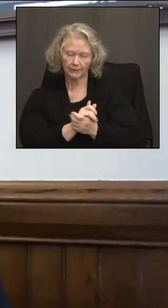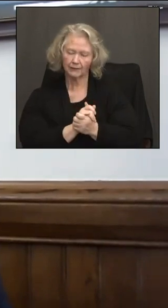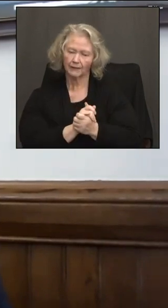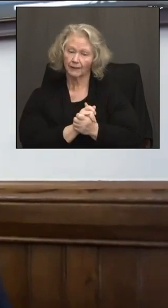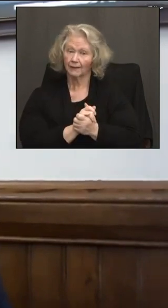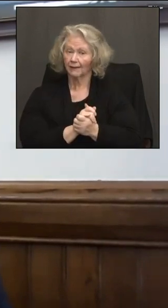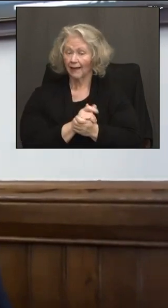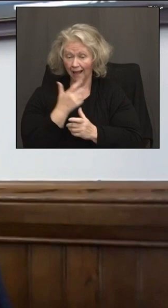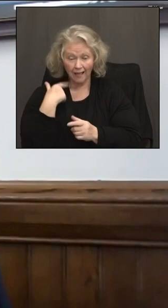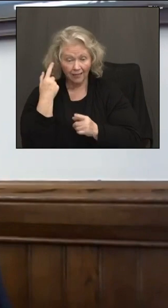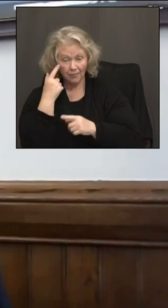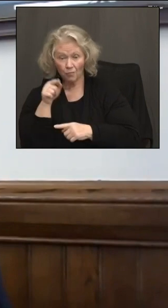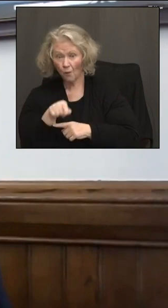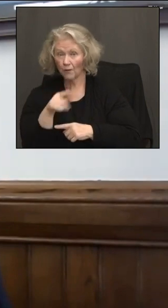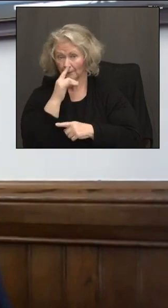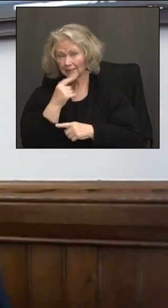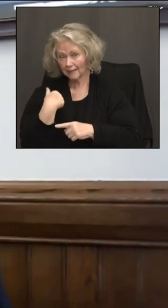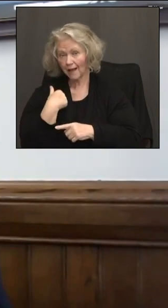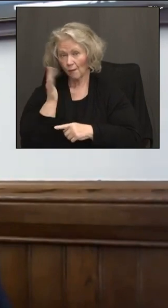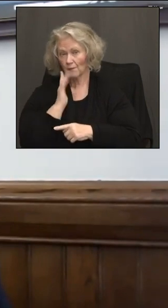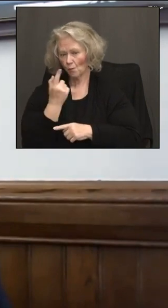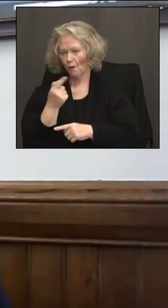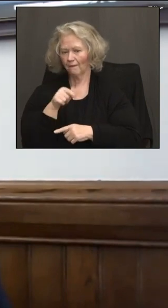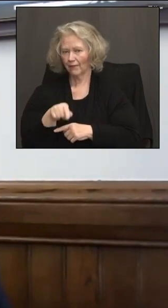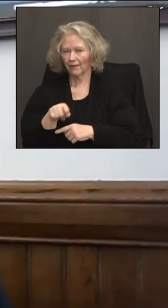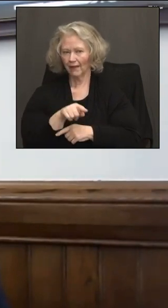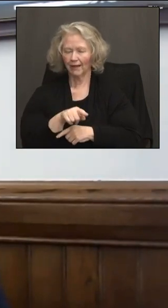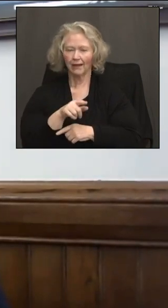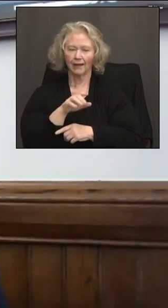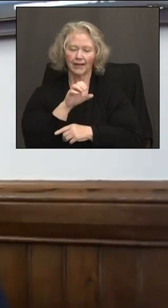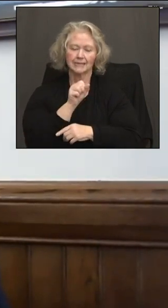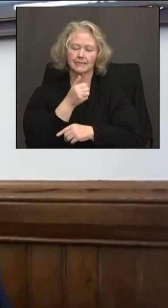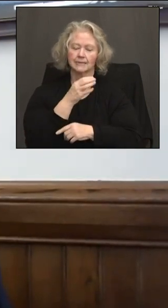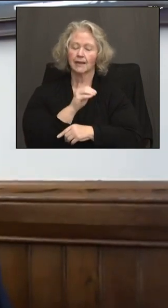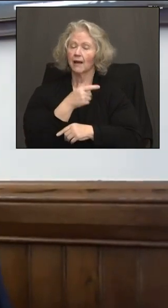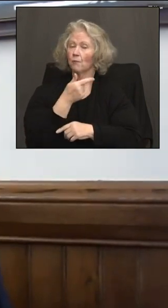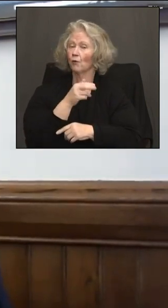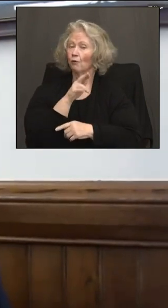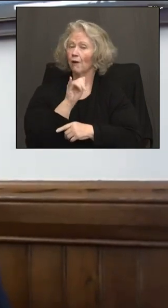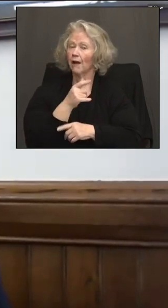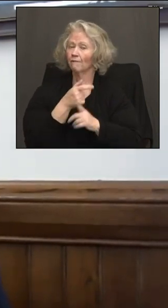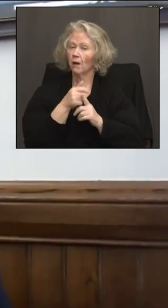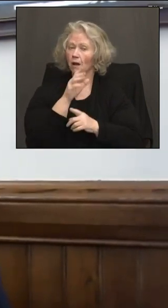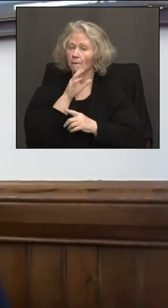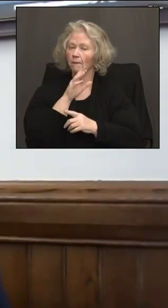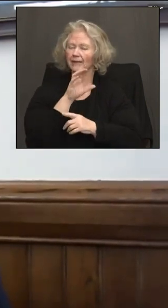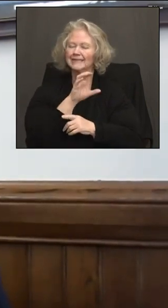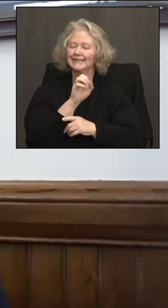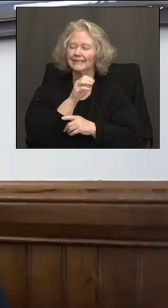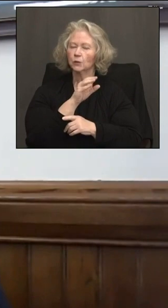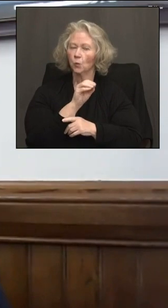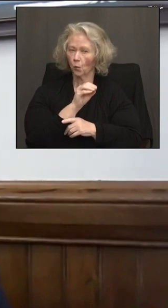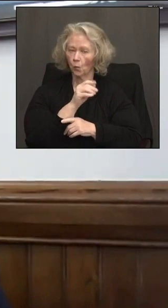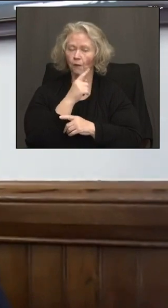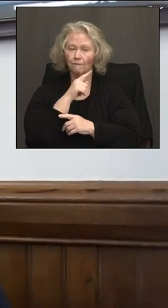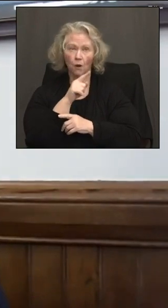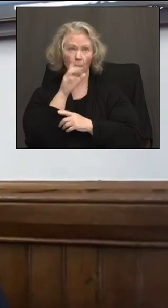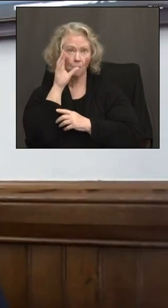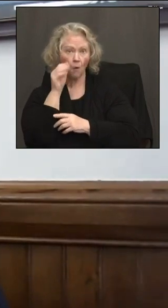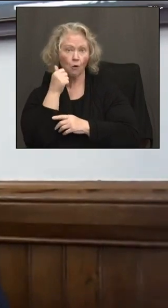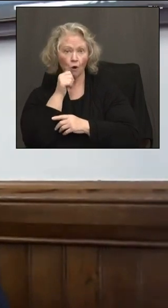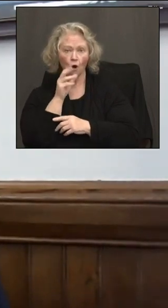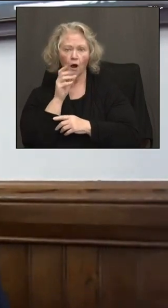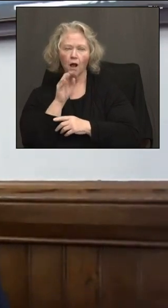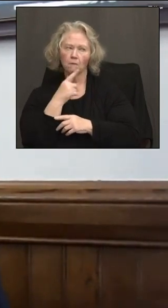I used to be one of them. And I think Sam Gray from the Boys and Girls Club of Hartford CEO for inviting the governor and